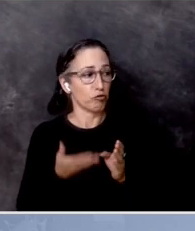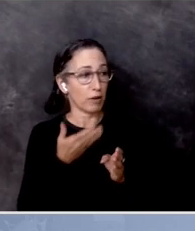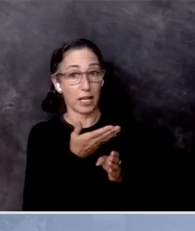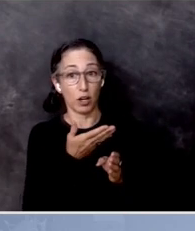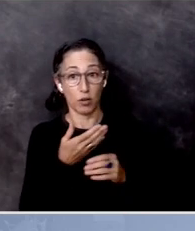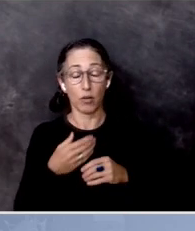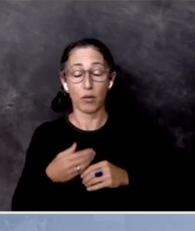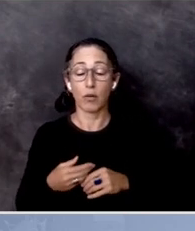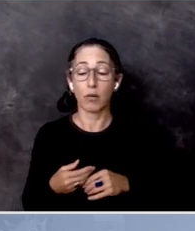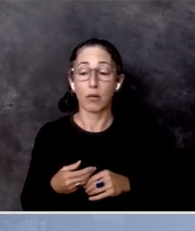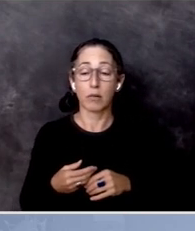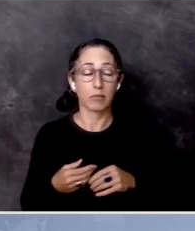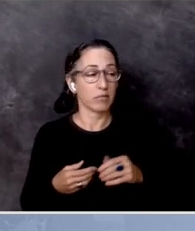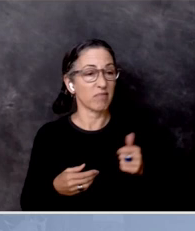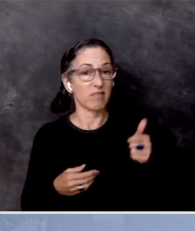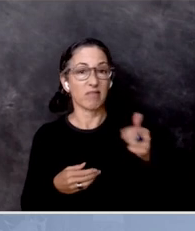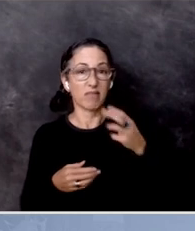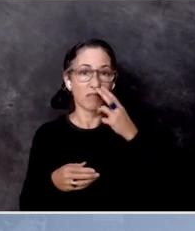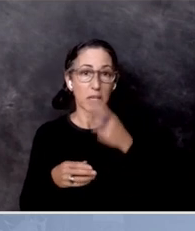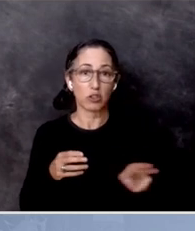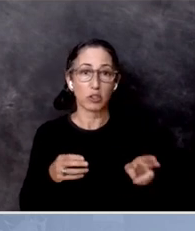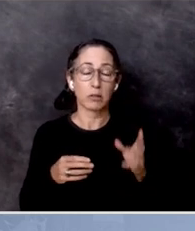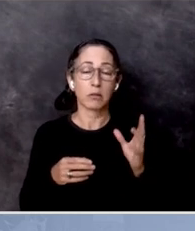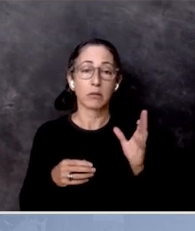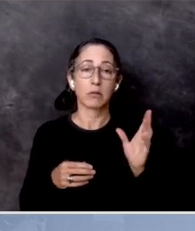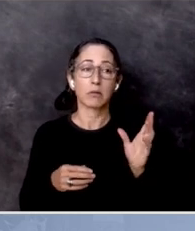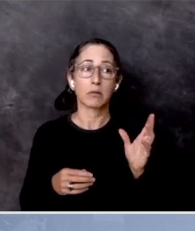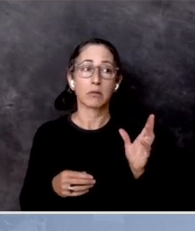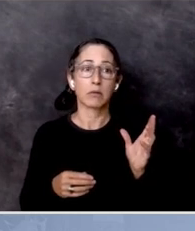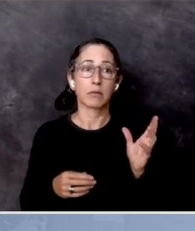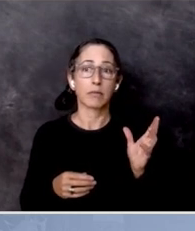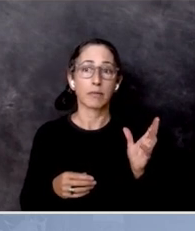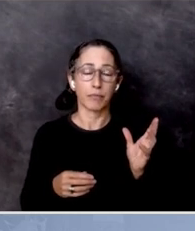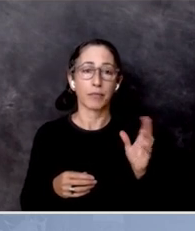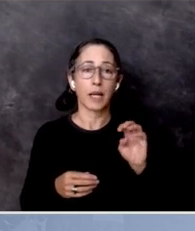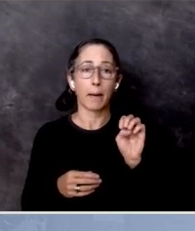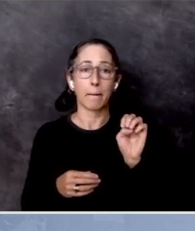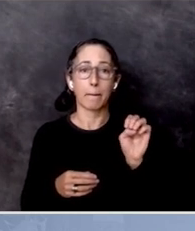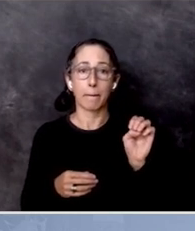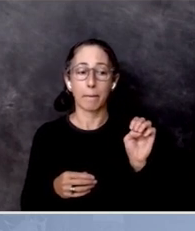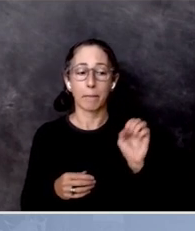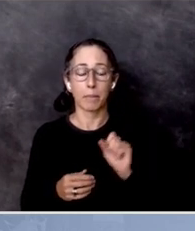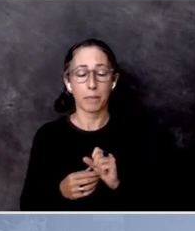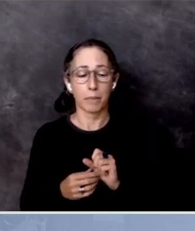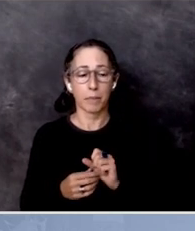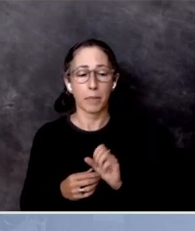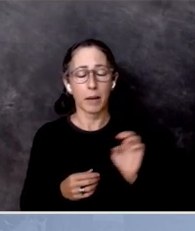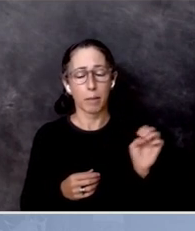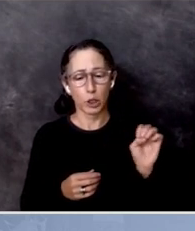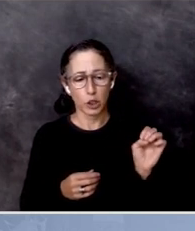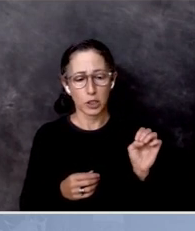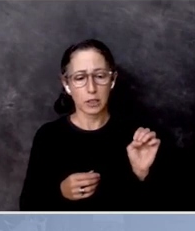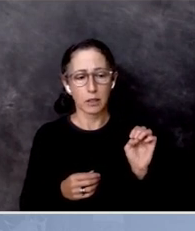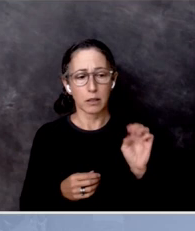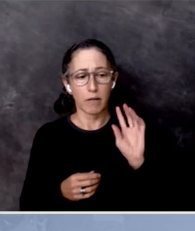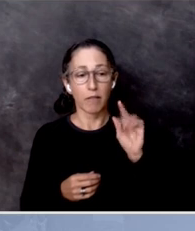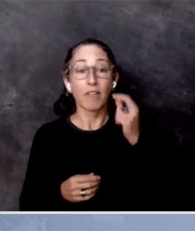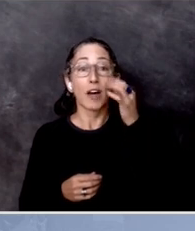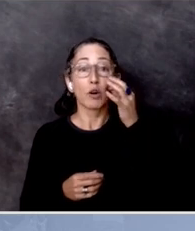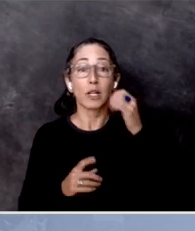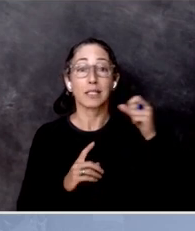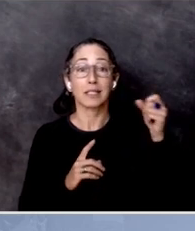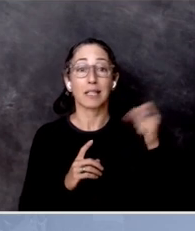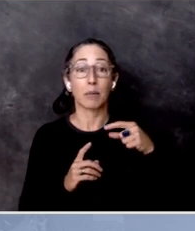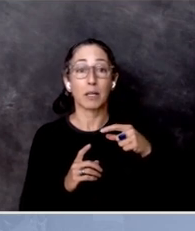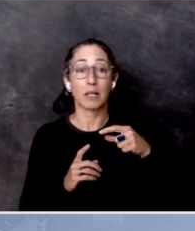that the emergency federal stimulus package didn't